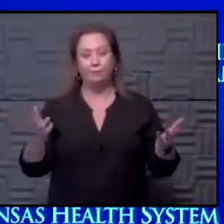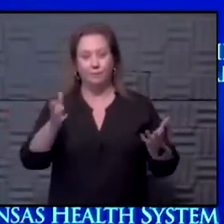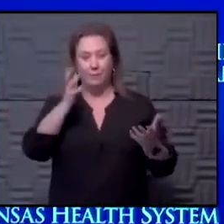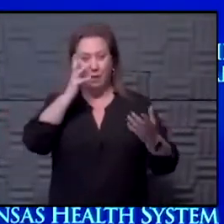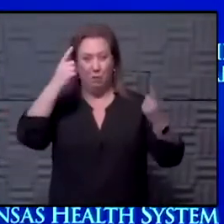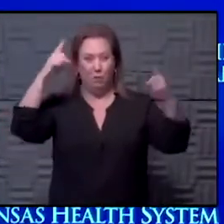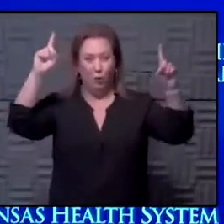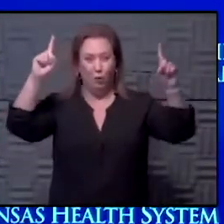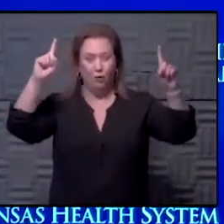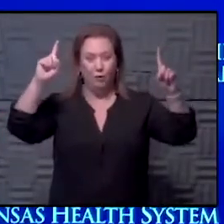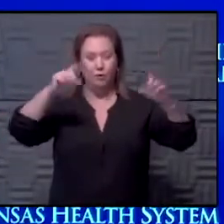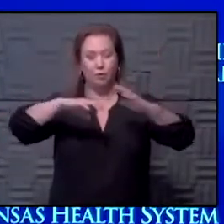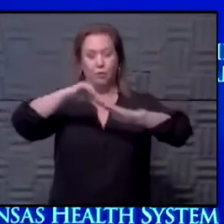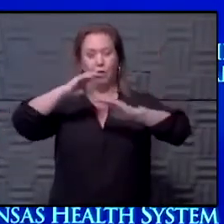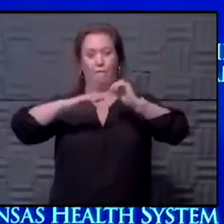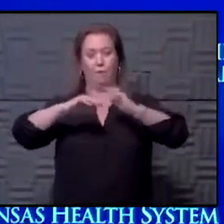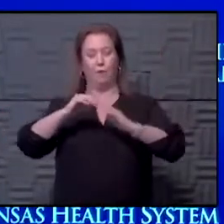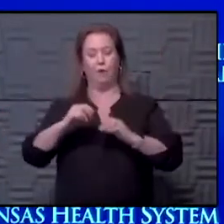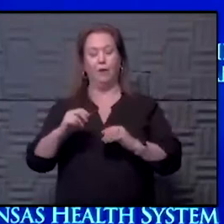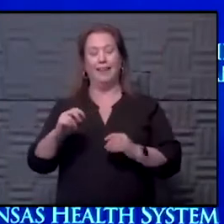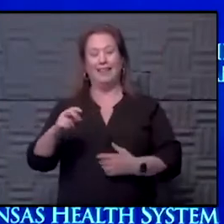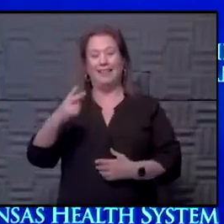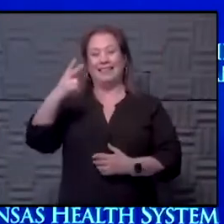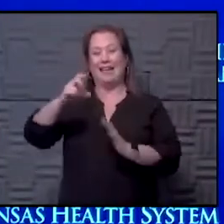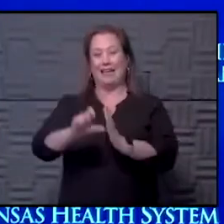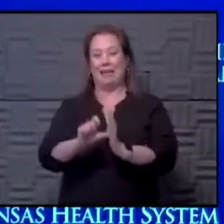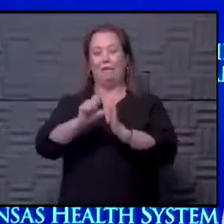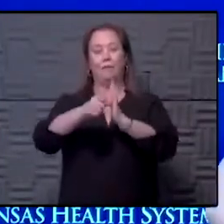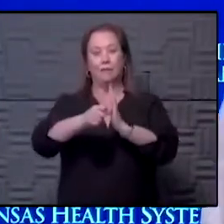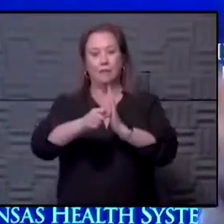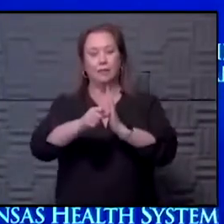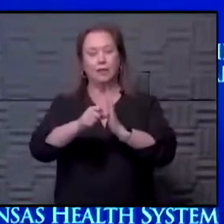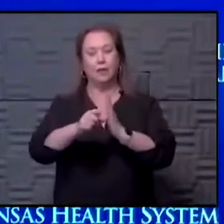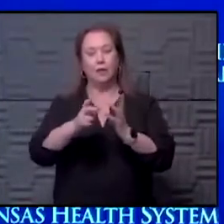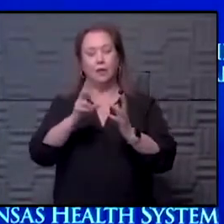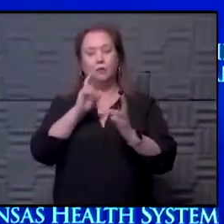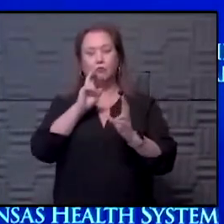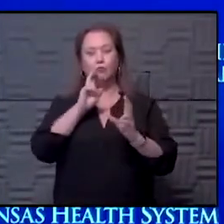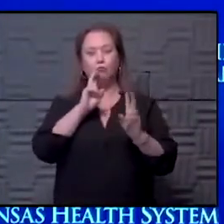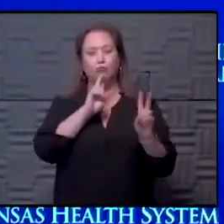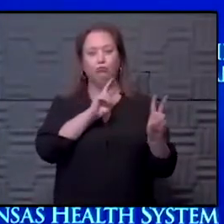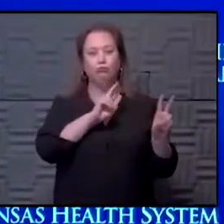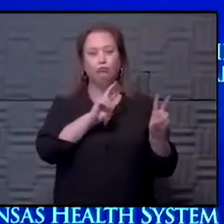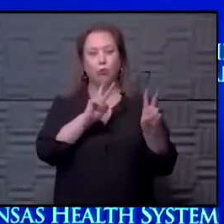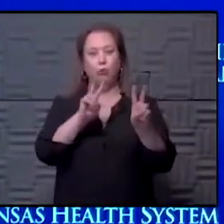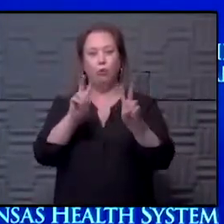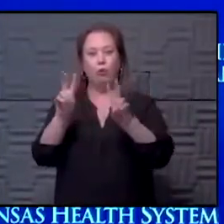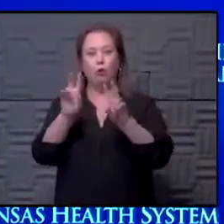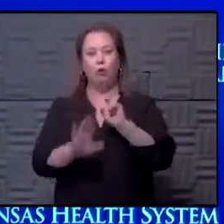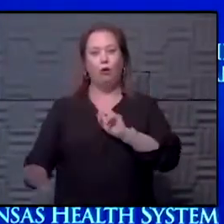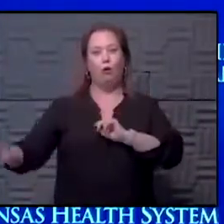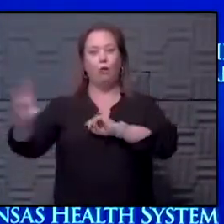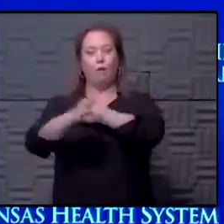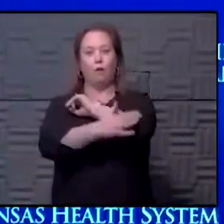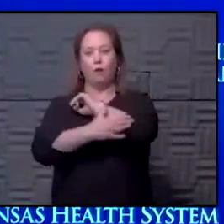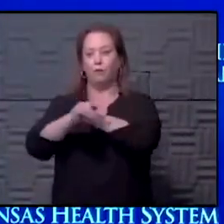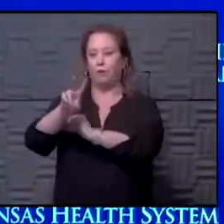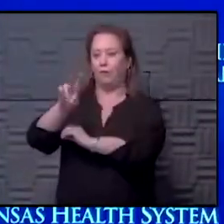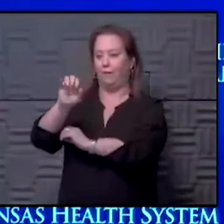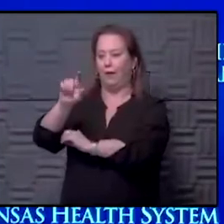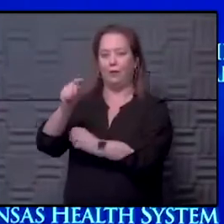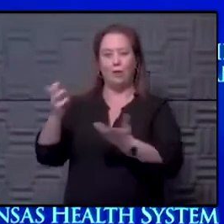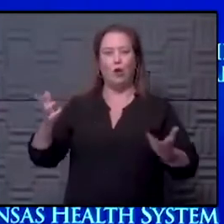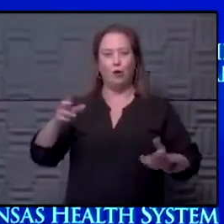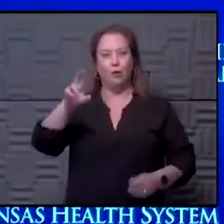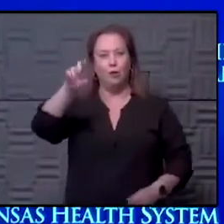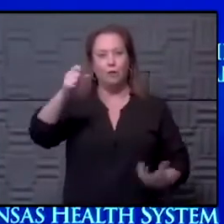work. And so, I think we're pretty comfortable with that. The second thing I would just point out is that as you look across the country, there are variants. These variants are already in the United